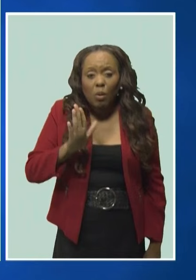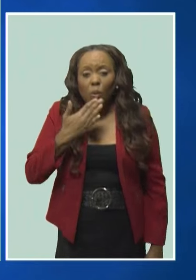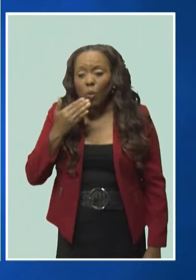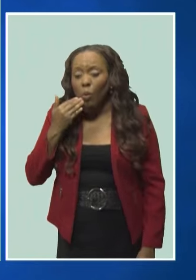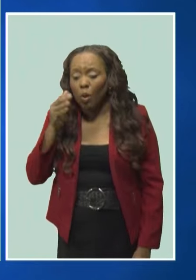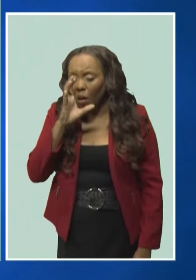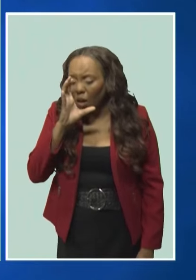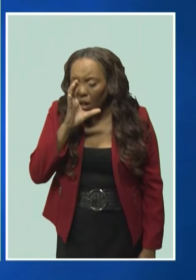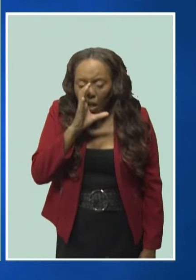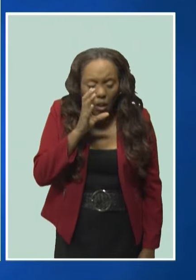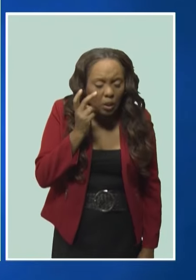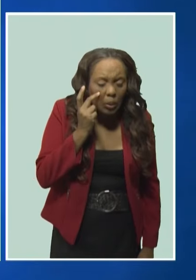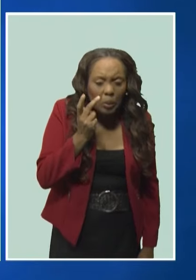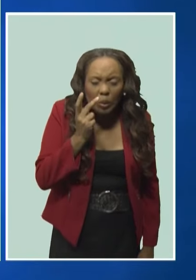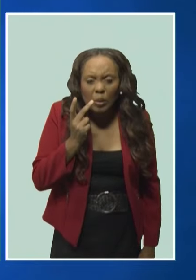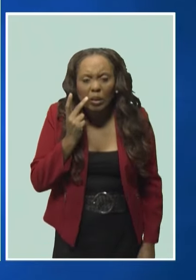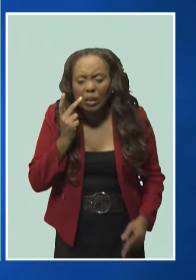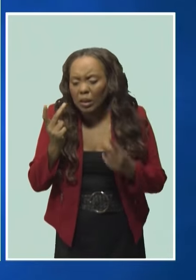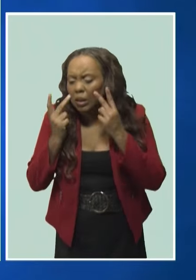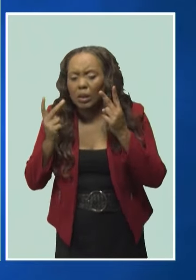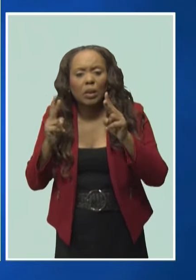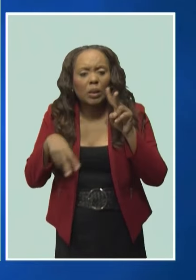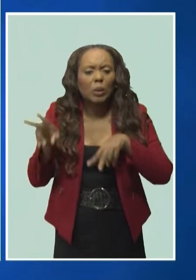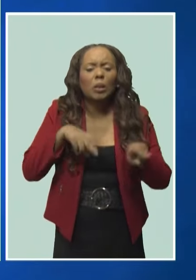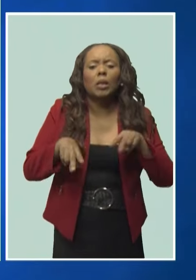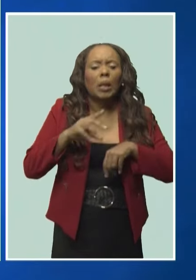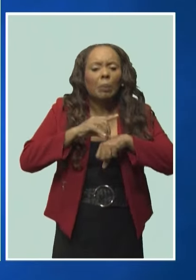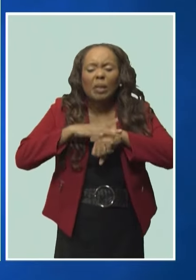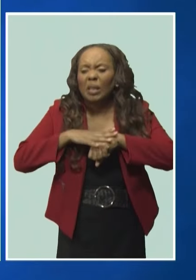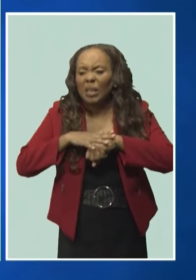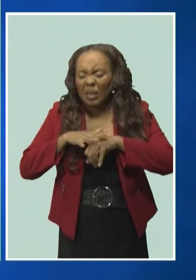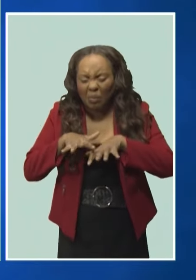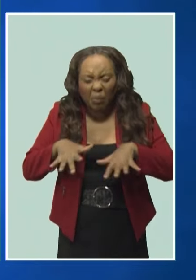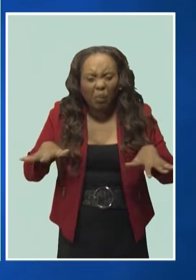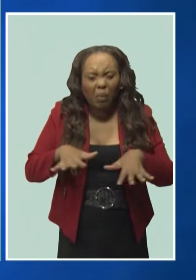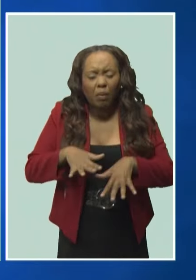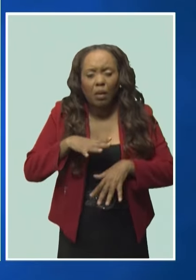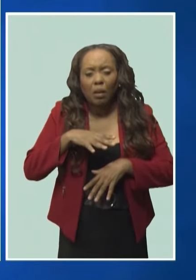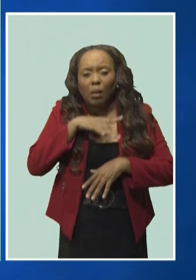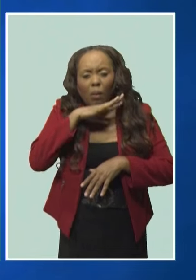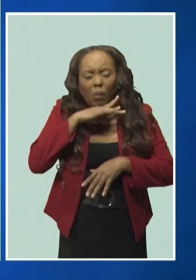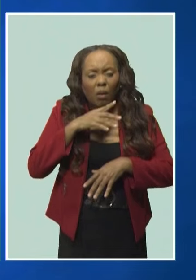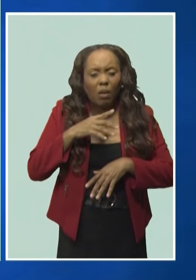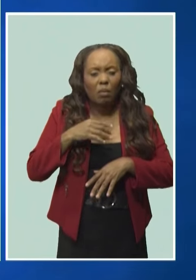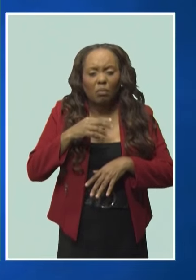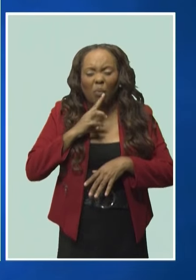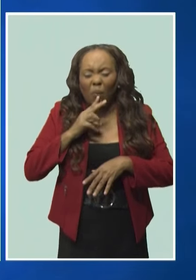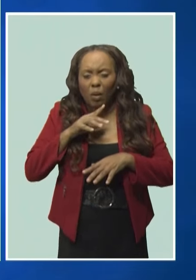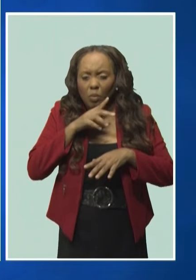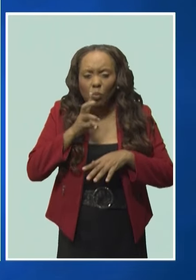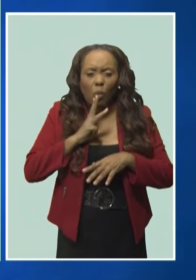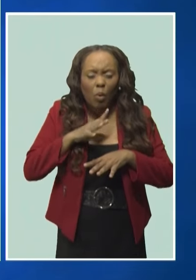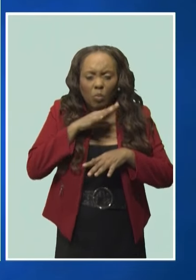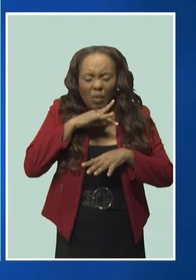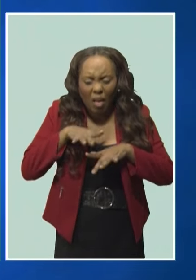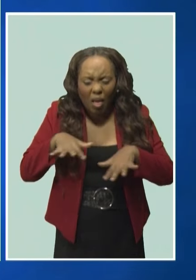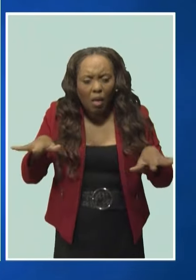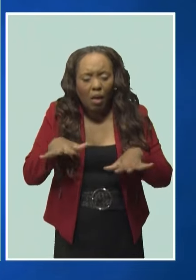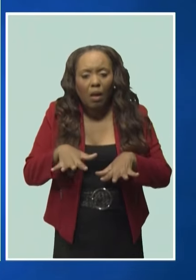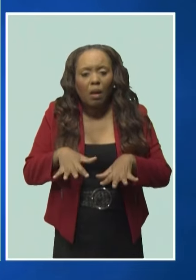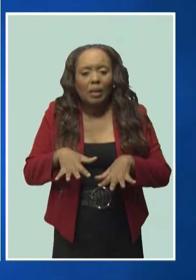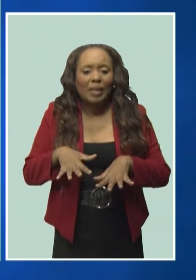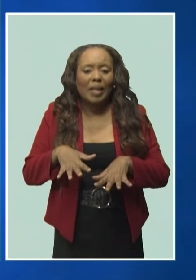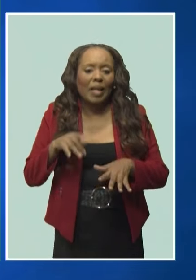destroy them. So we've, since we've recognised that there's been an outbreak, we've been speaking to the public